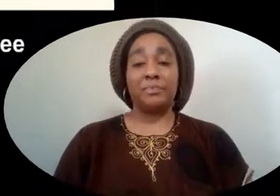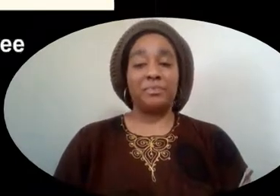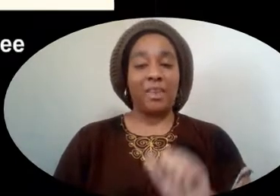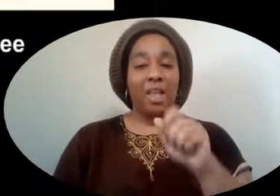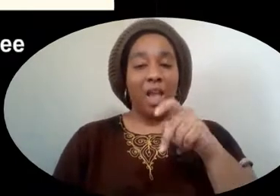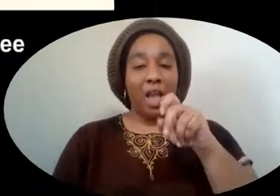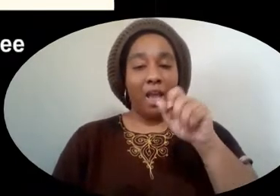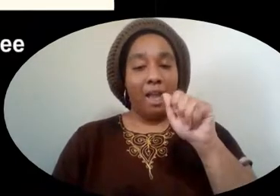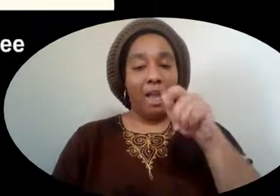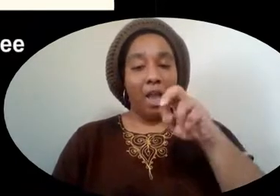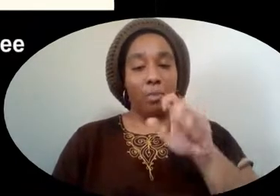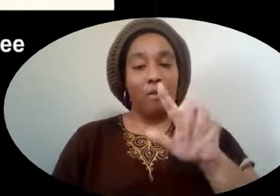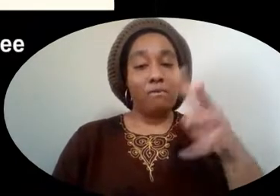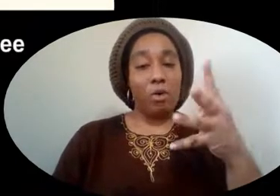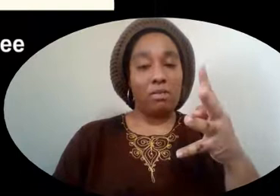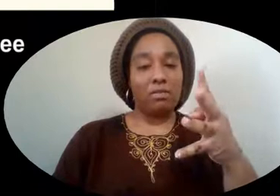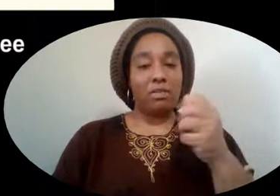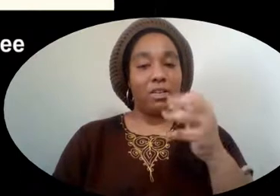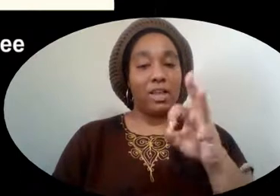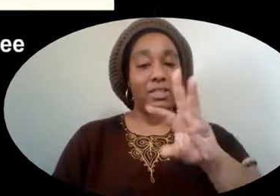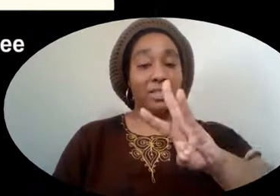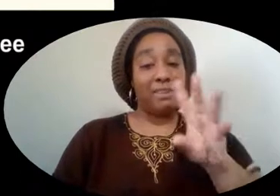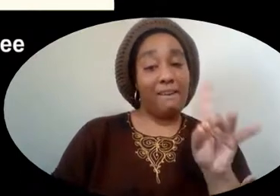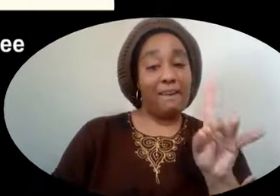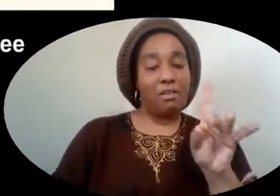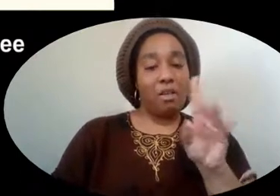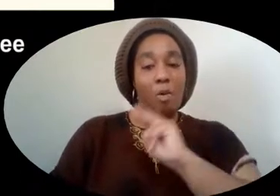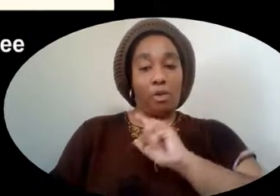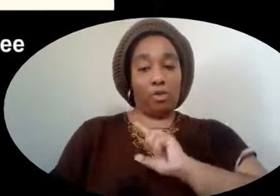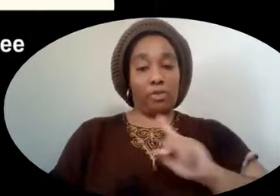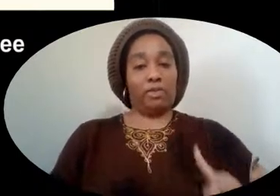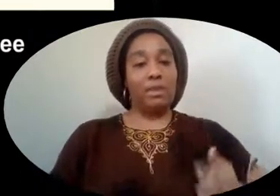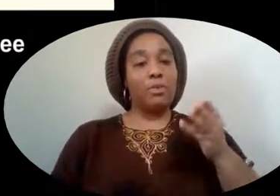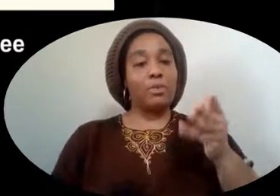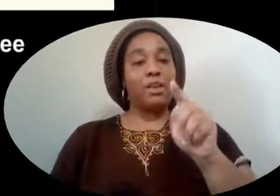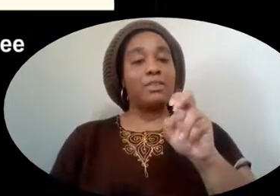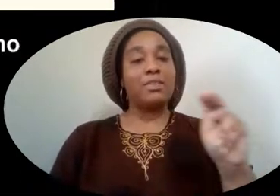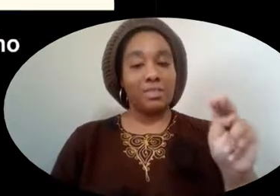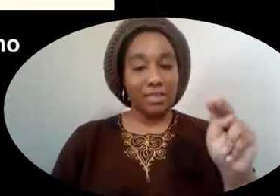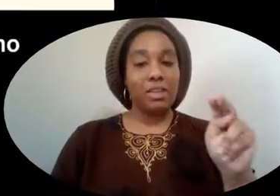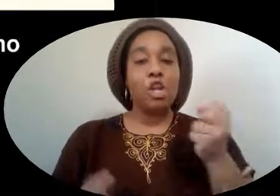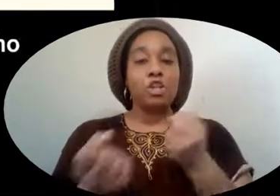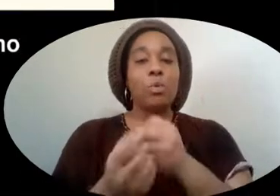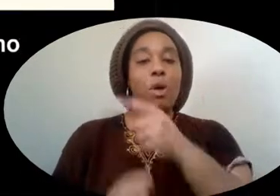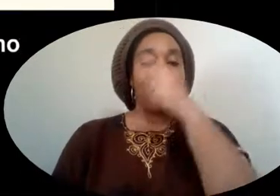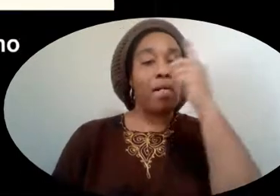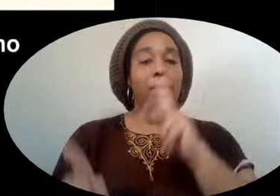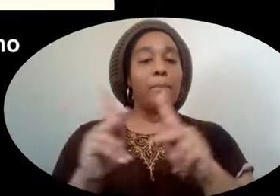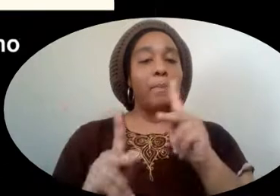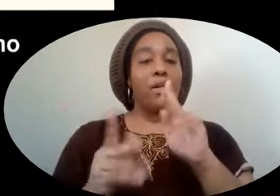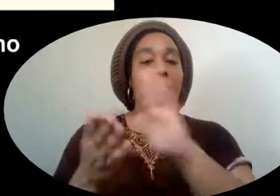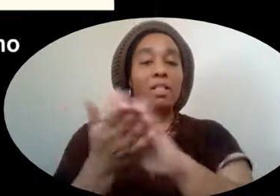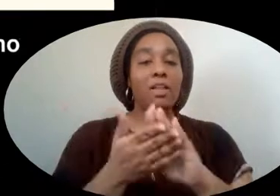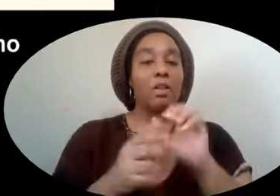On April 4th, 1968, Dr. King was in Memphis, Tennessee to support African American